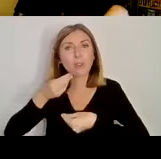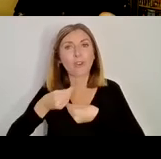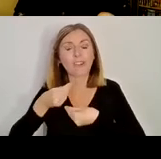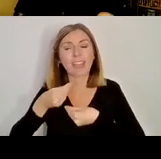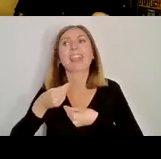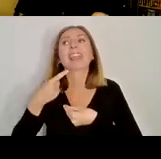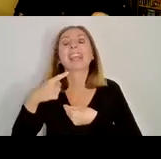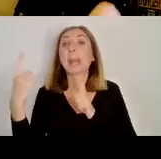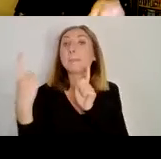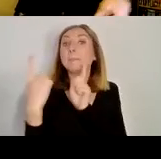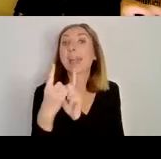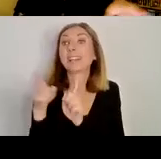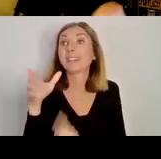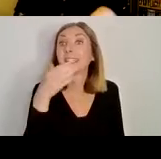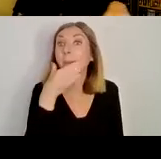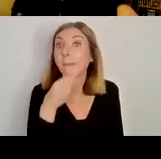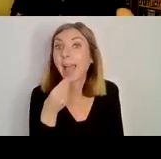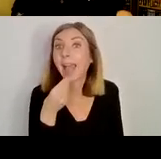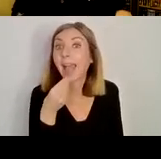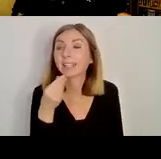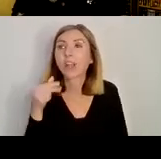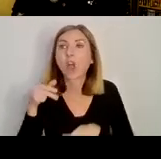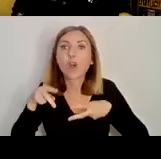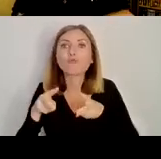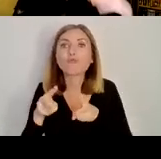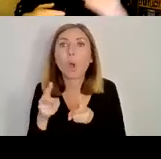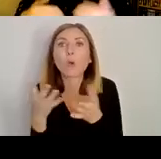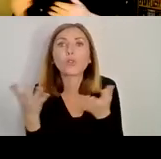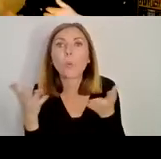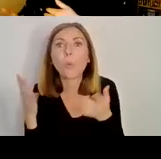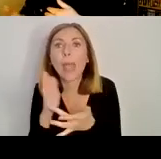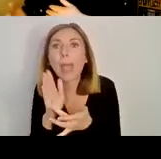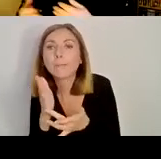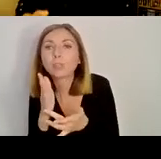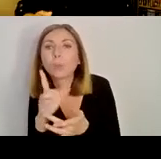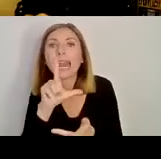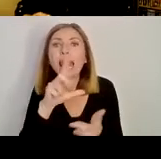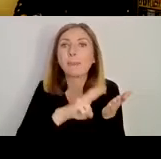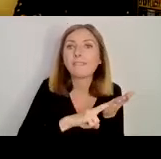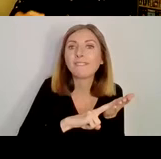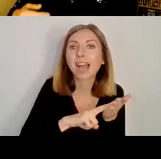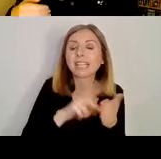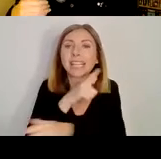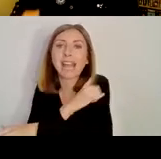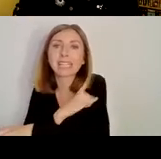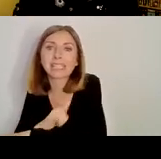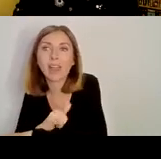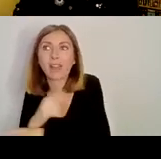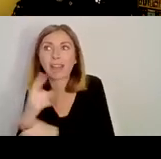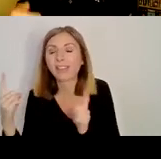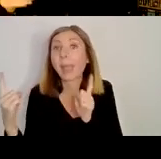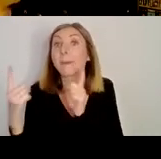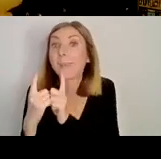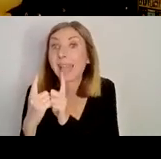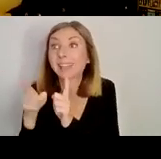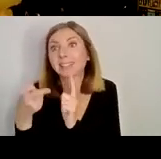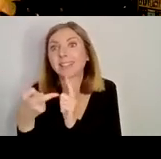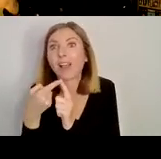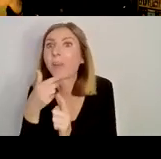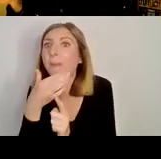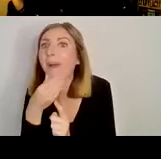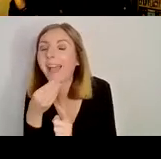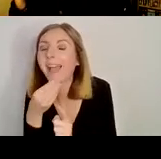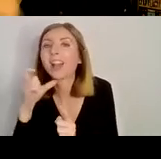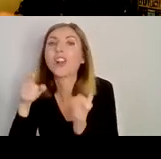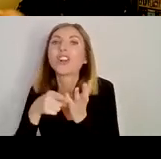meet sort of on the road between Limavadi and Derry. In another occasion, Covgold goes and visits